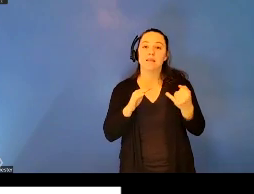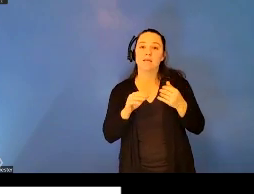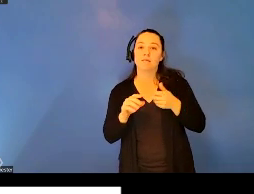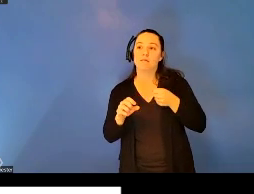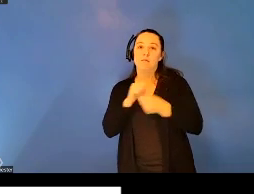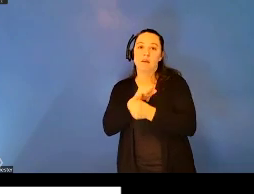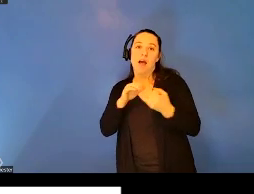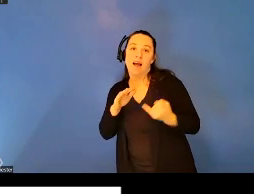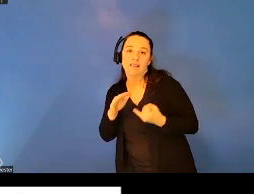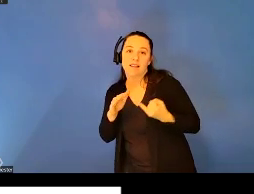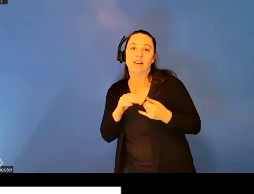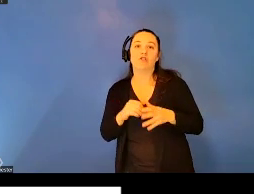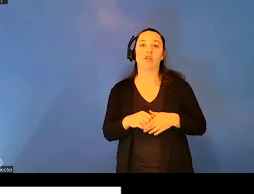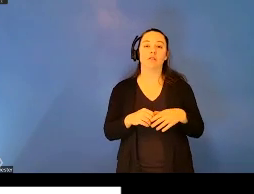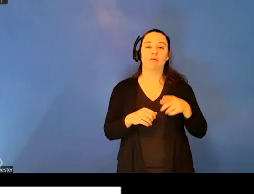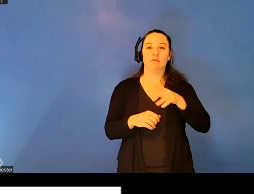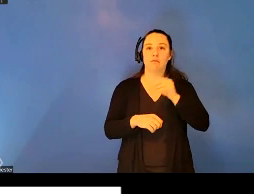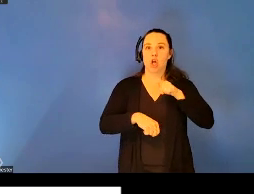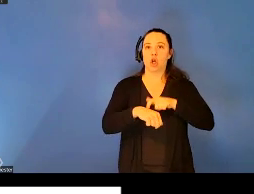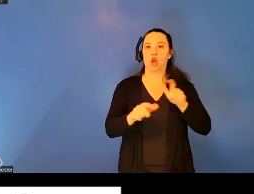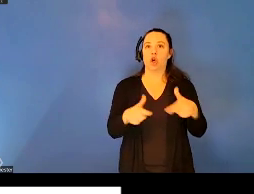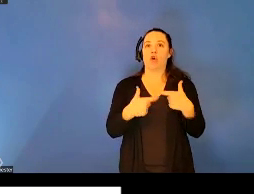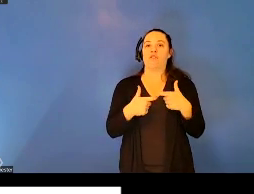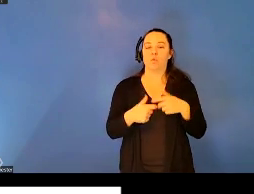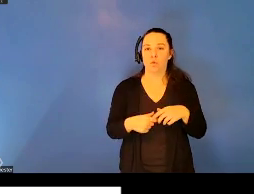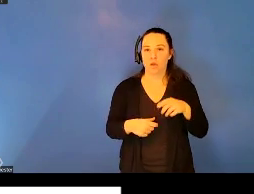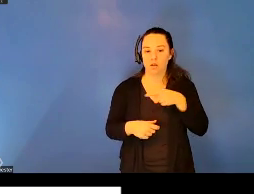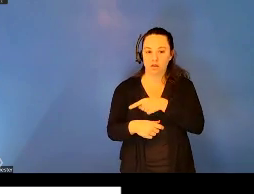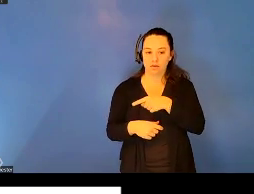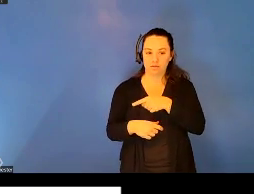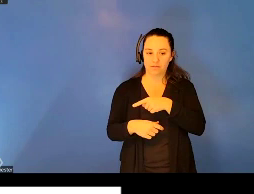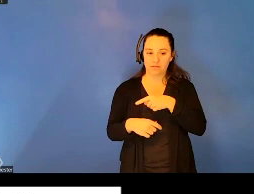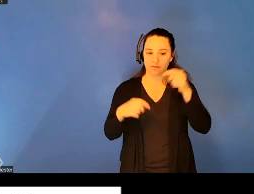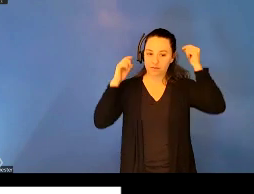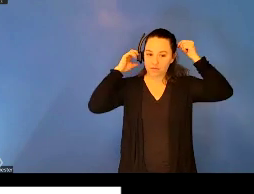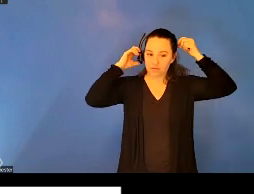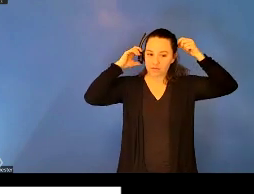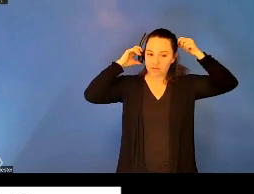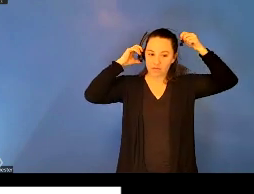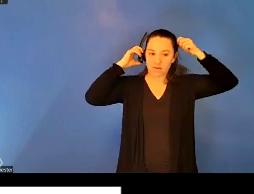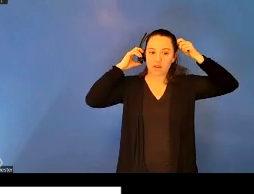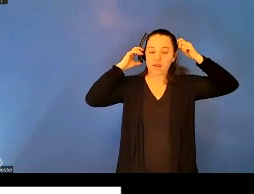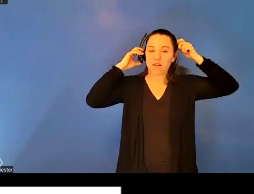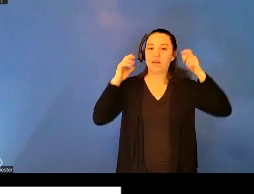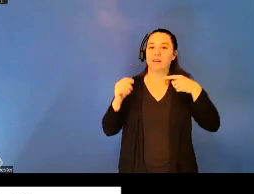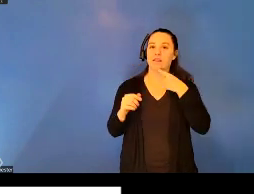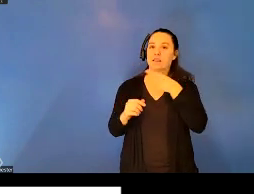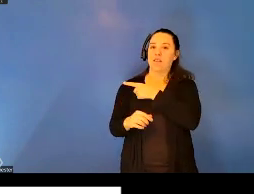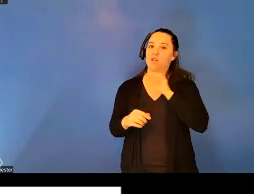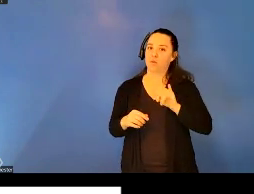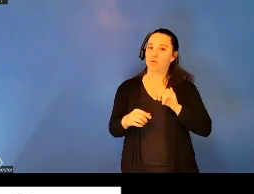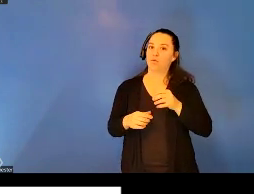practices of the bygone era, wholly alien from the sanitized spaces of modern hospitals and cosmopolitan streets of